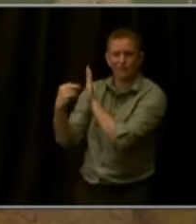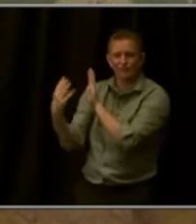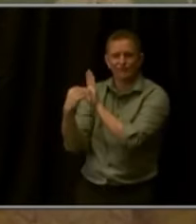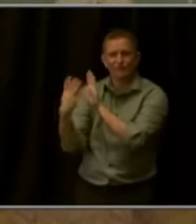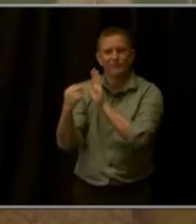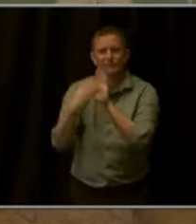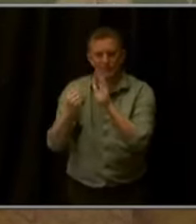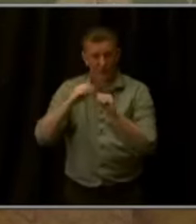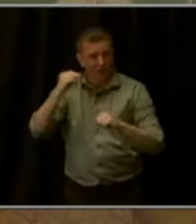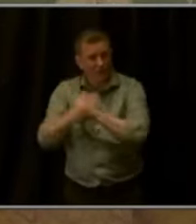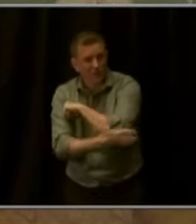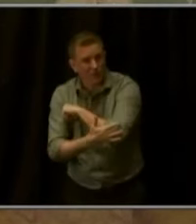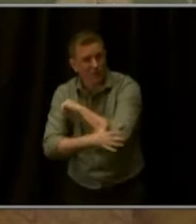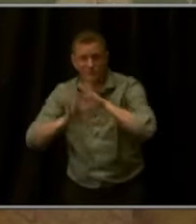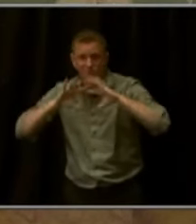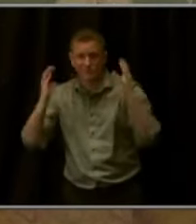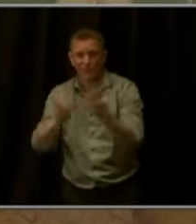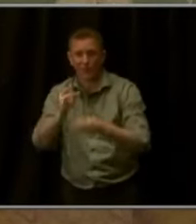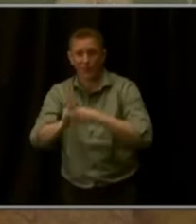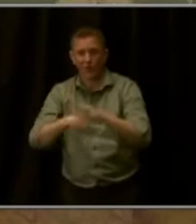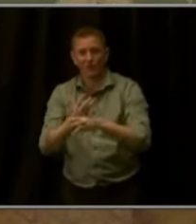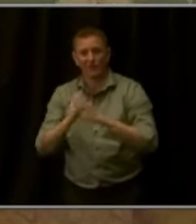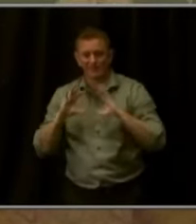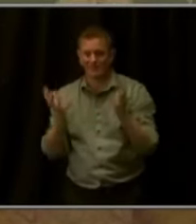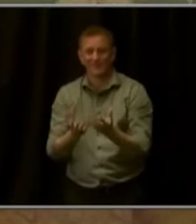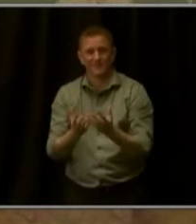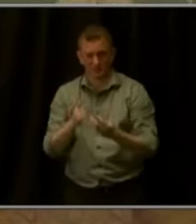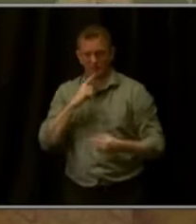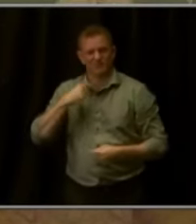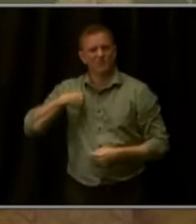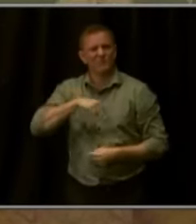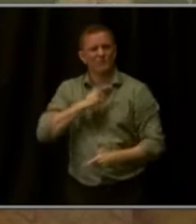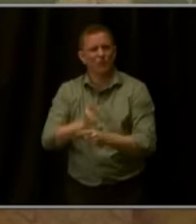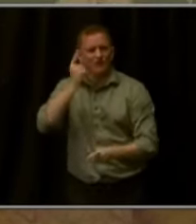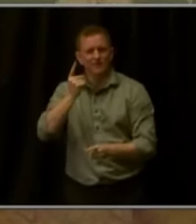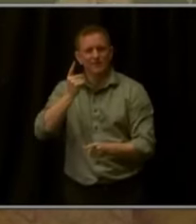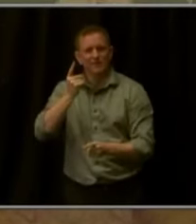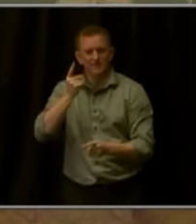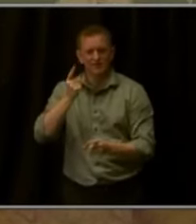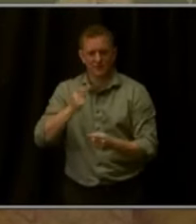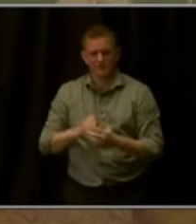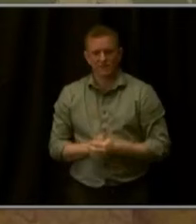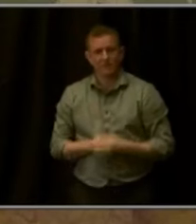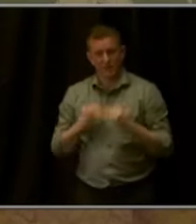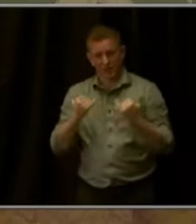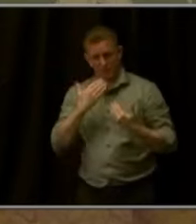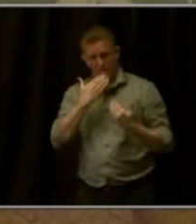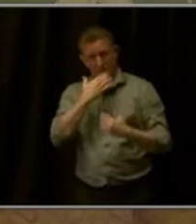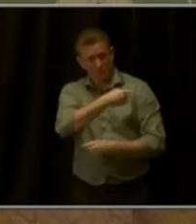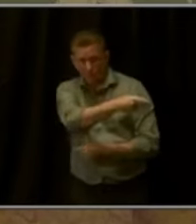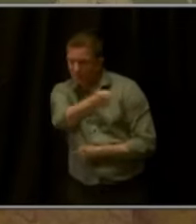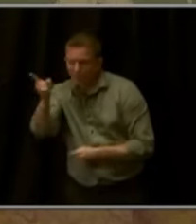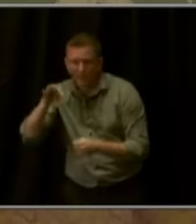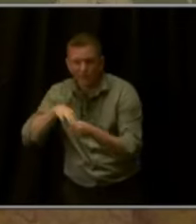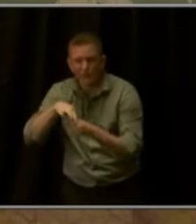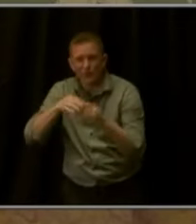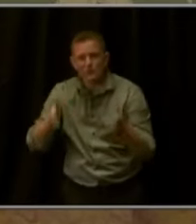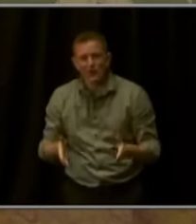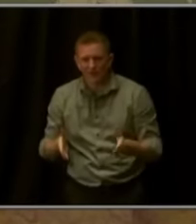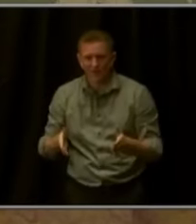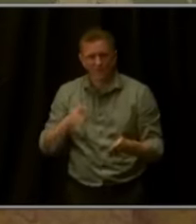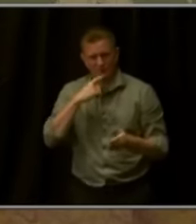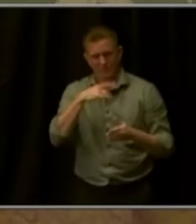come here to learn what Colorado did right. Now, thanks to our voters, we're once again leading the nation on natural